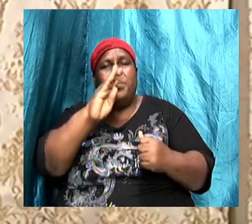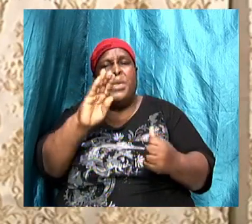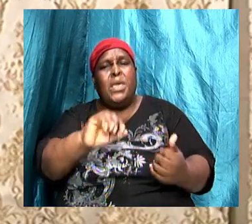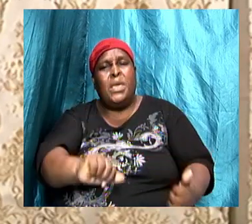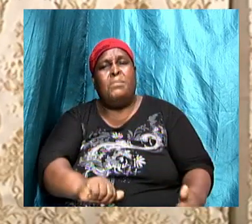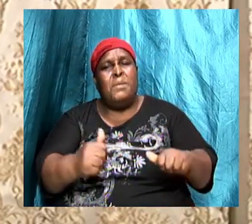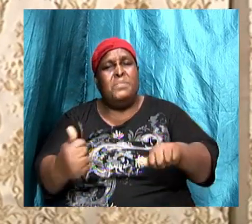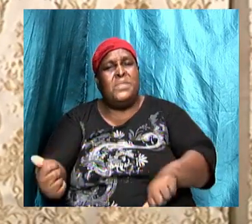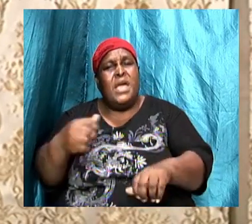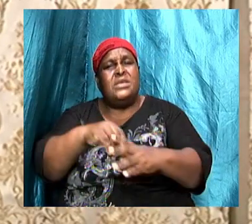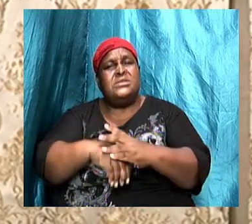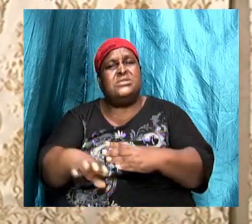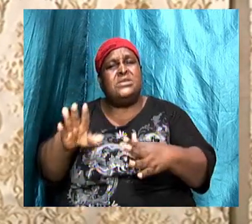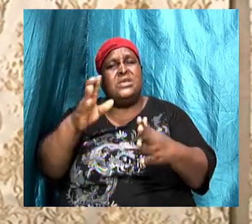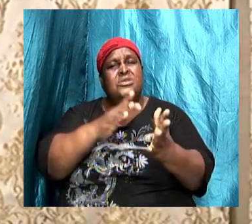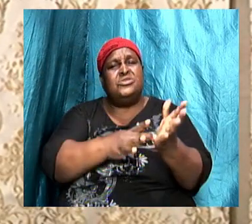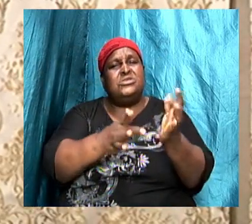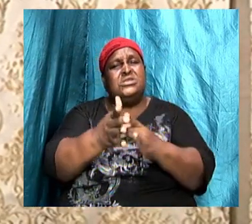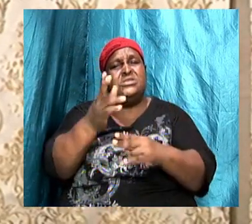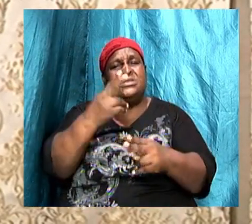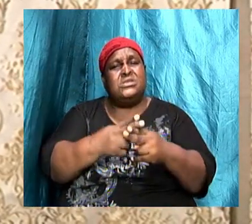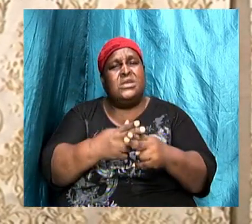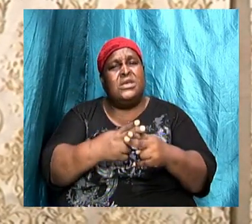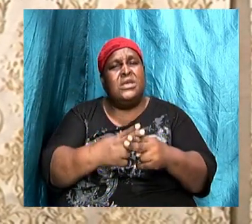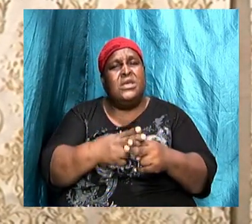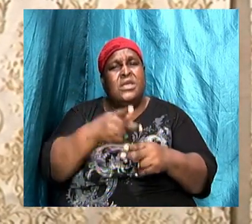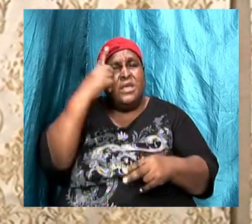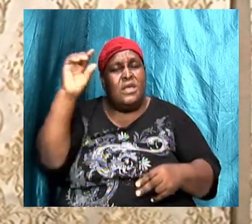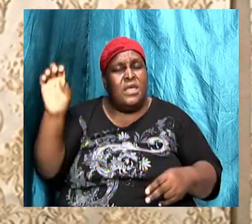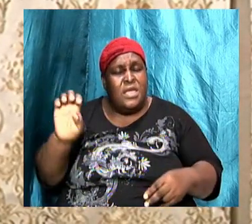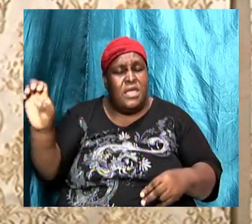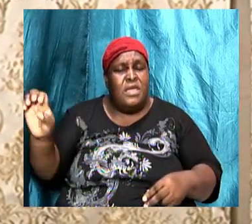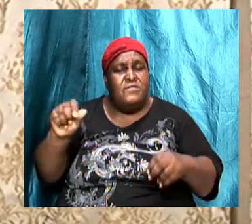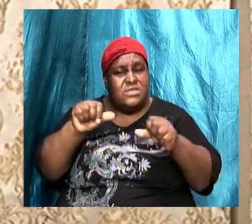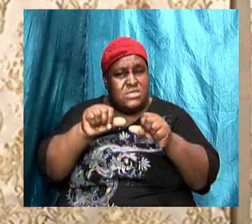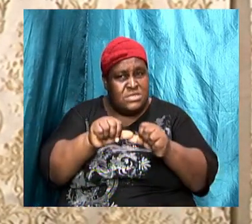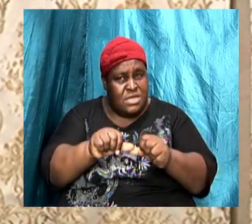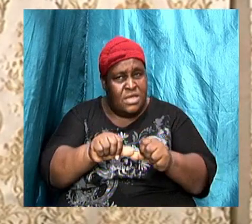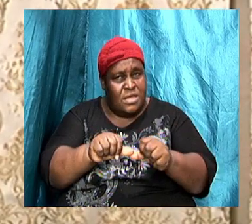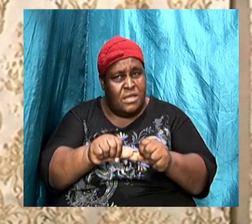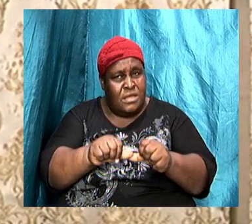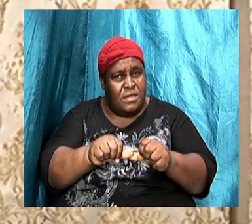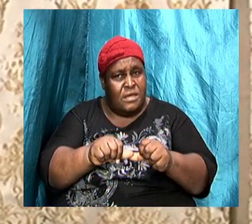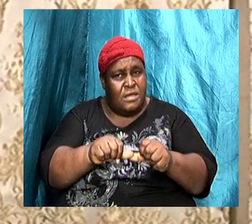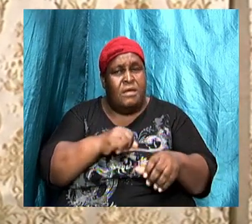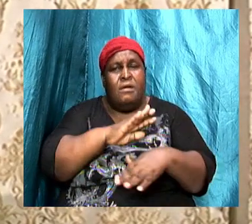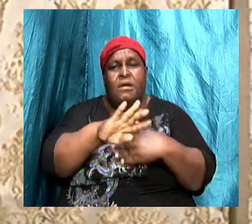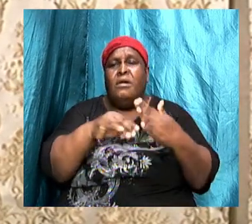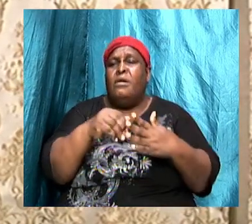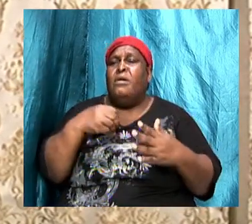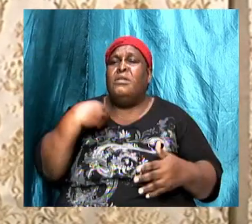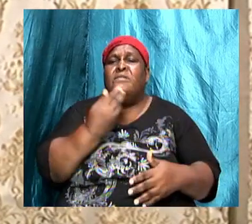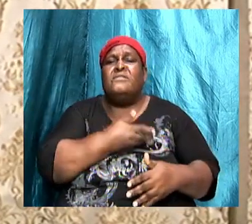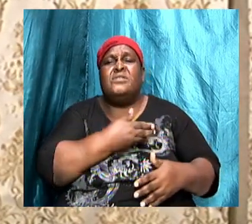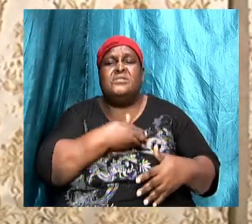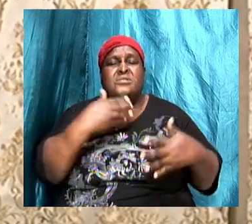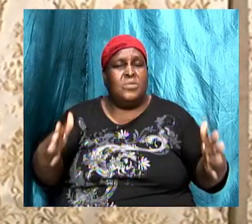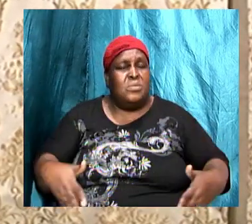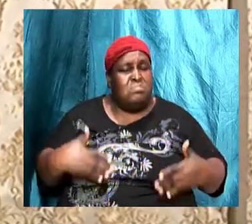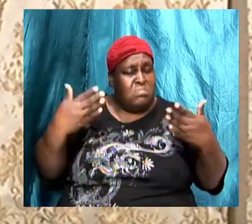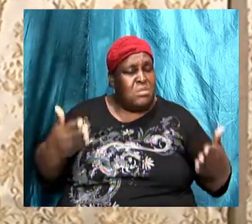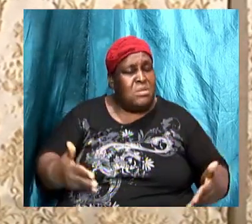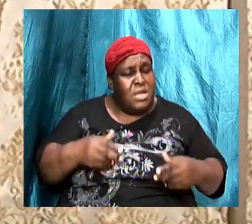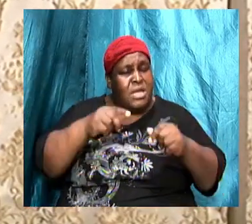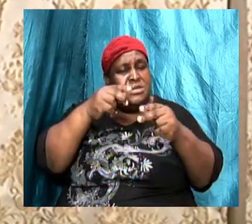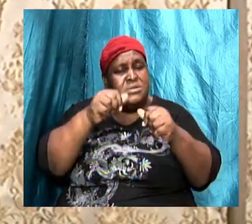in the body and forevermore abide. That goes for all of us. encourage us to keep our seat in Zion,